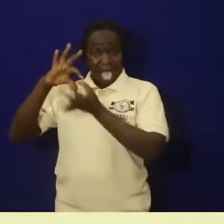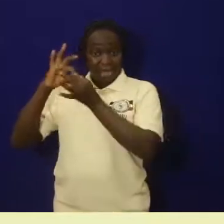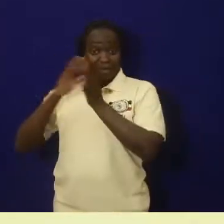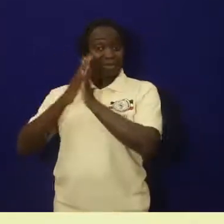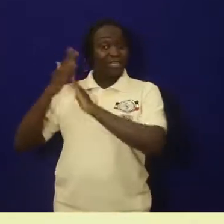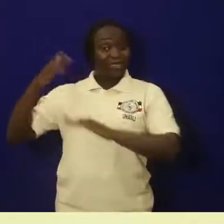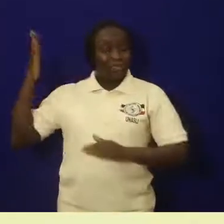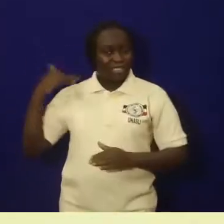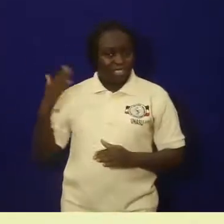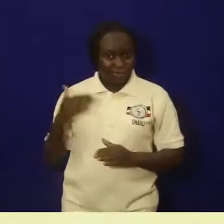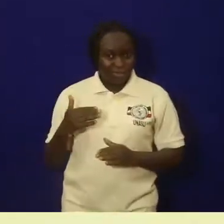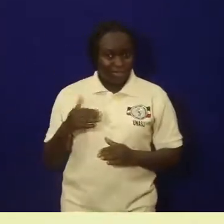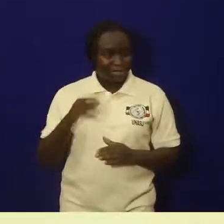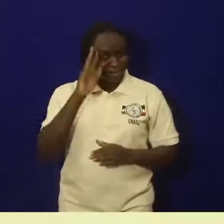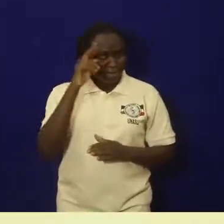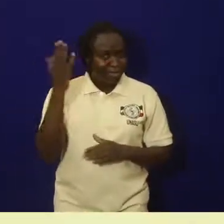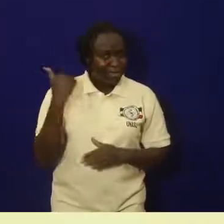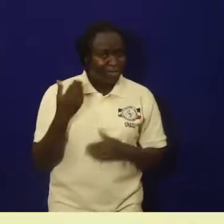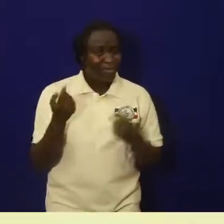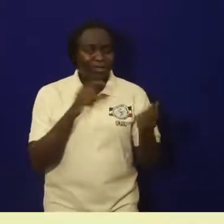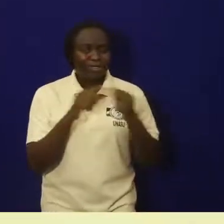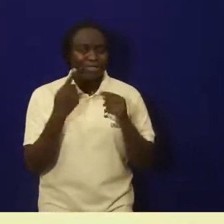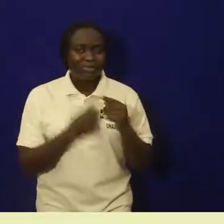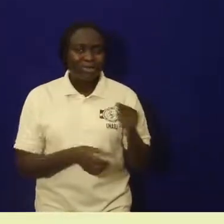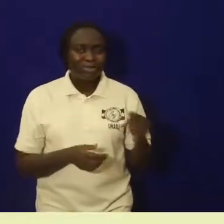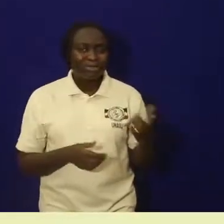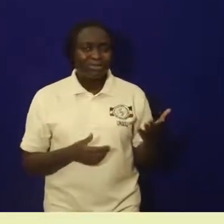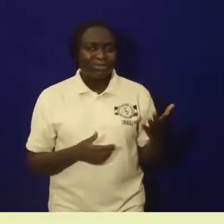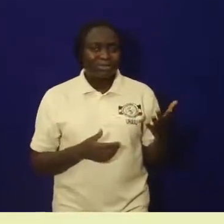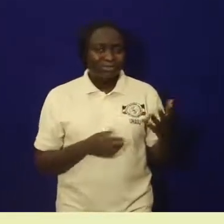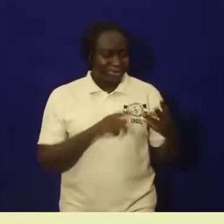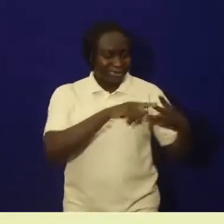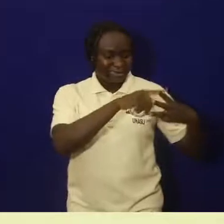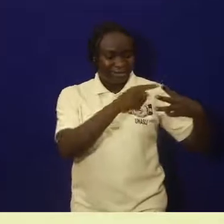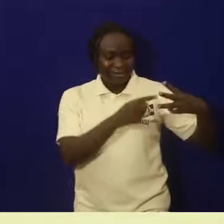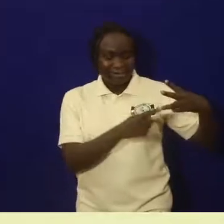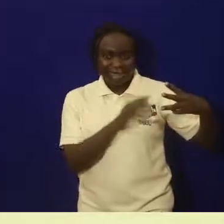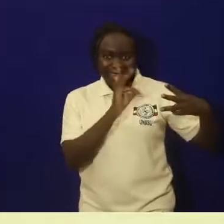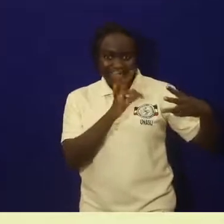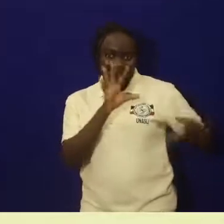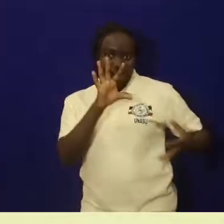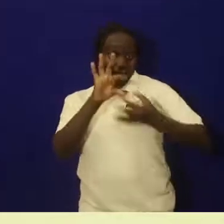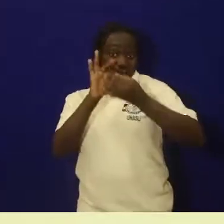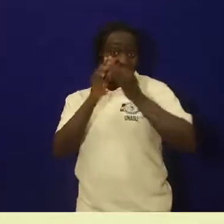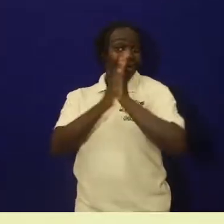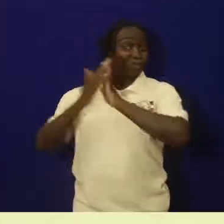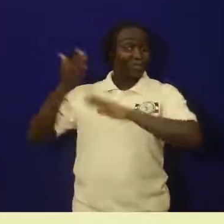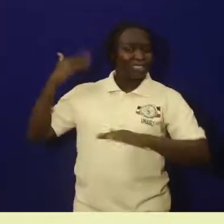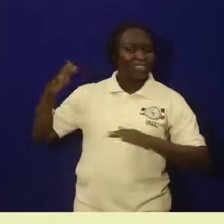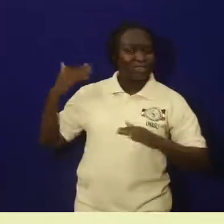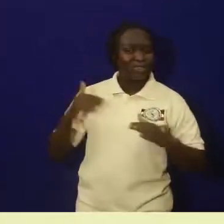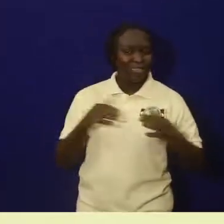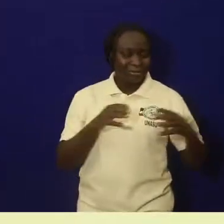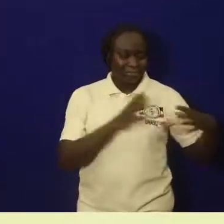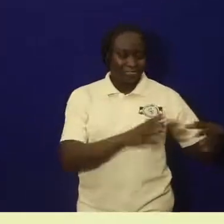So what are the three sources of history talked about? And we remind ourselves,